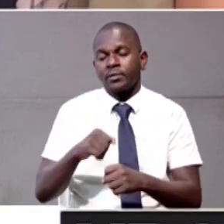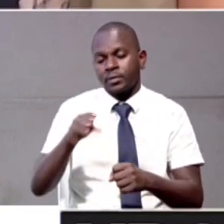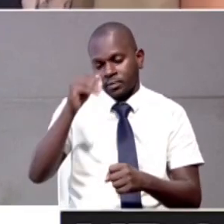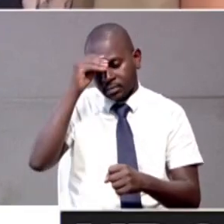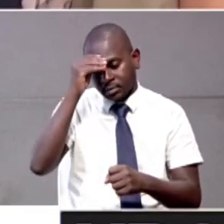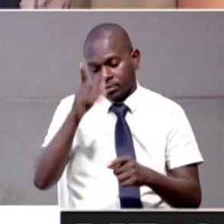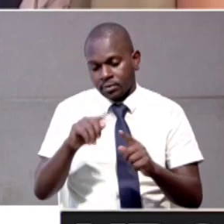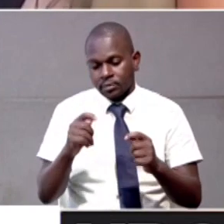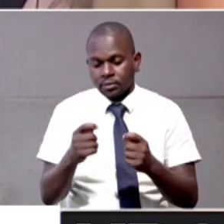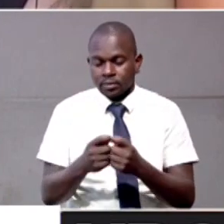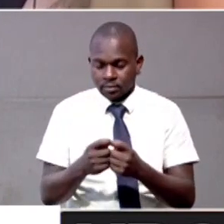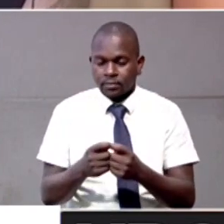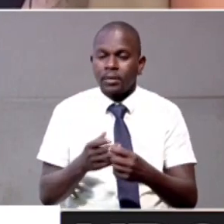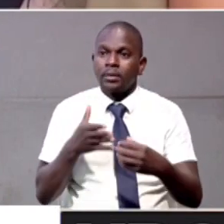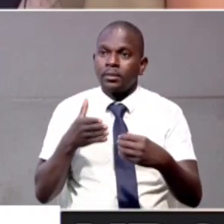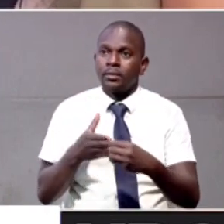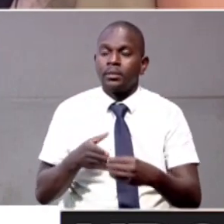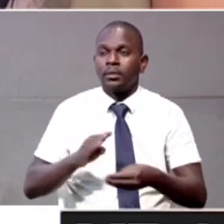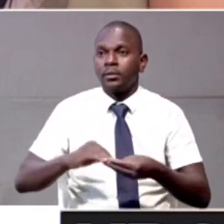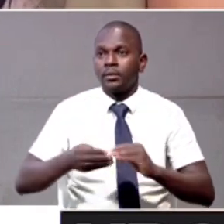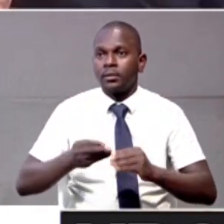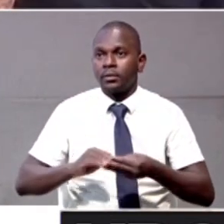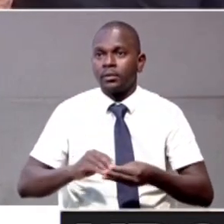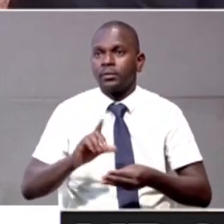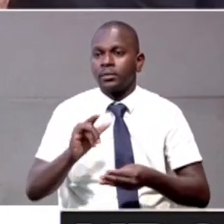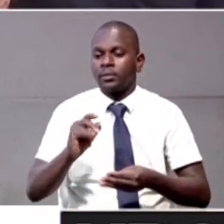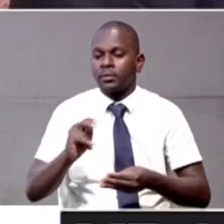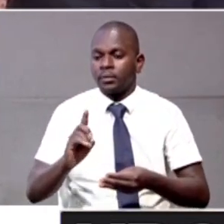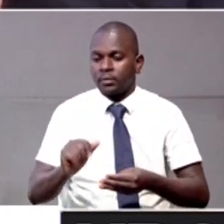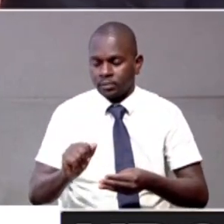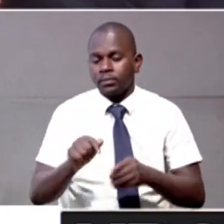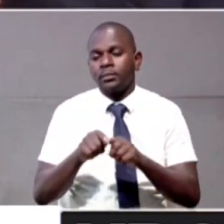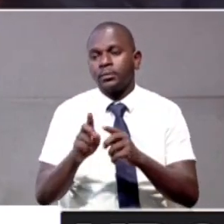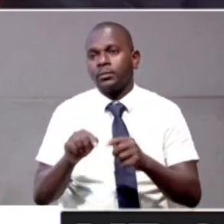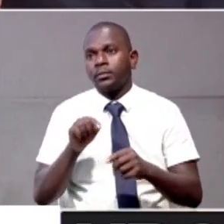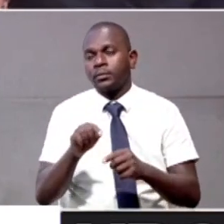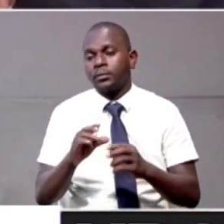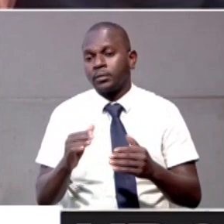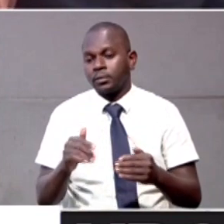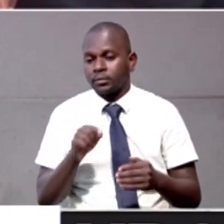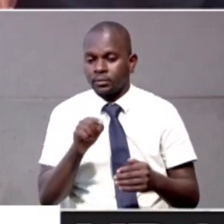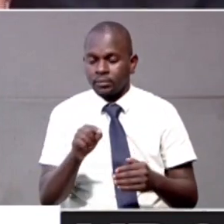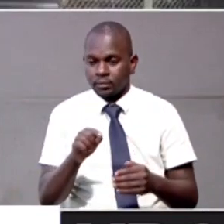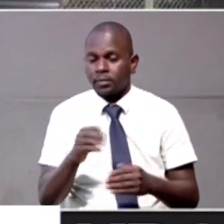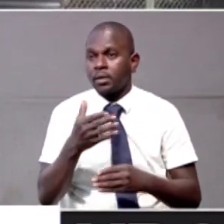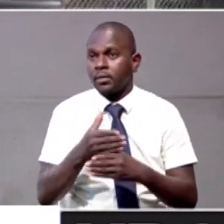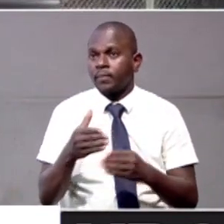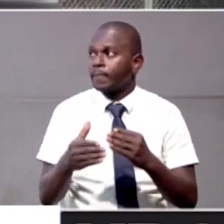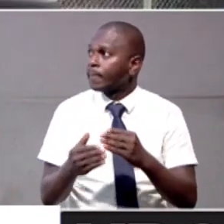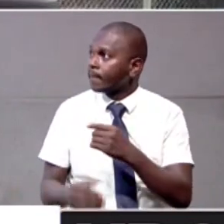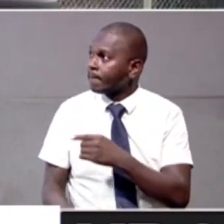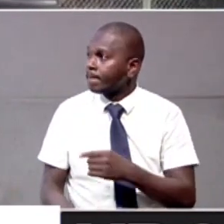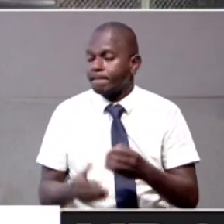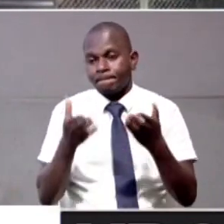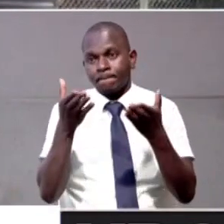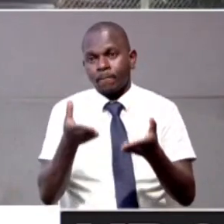The team leader, Babies Uganda Spain and partners, Maria Galan, was optimistic with proper allocation of resources for the school construction. If we